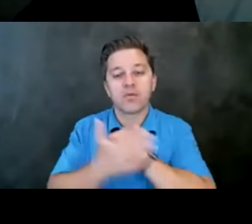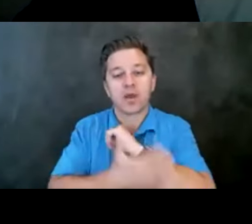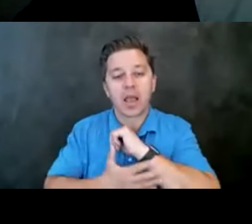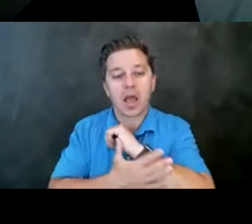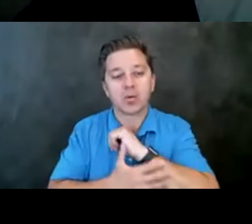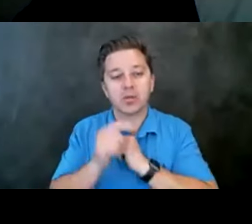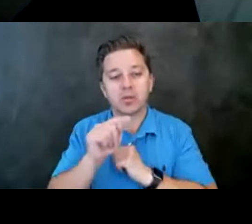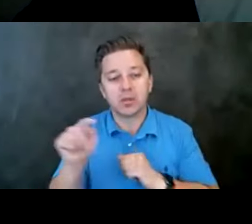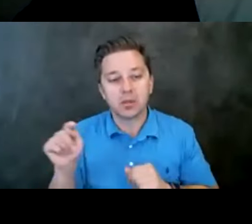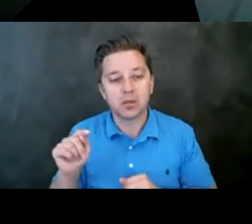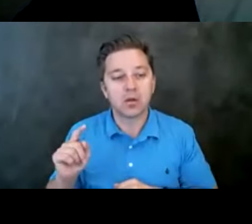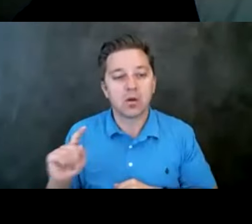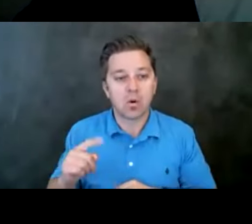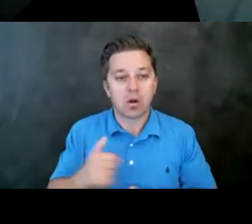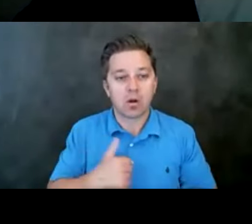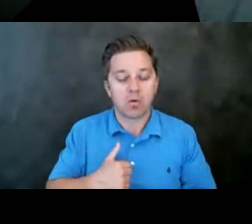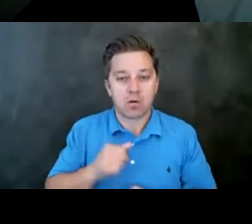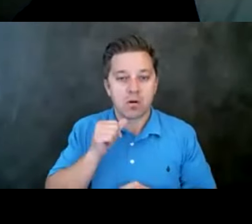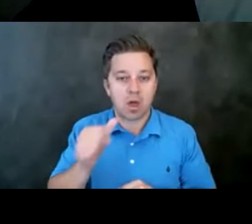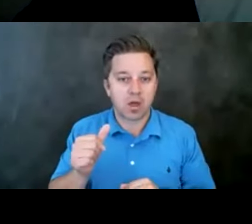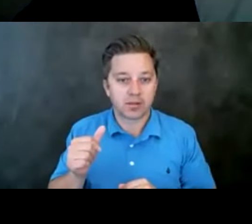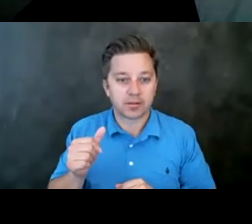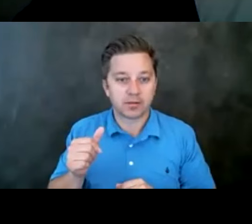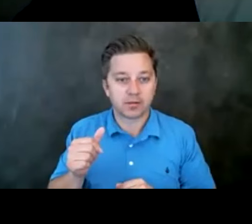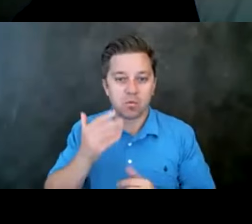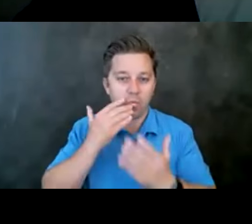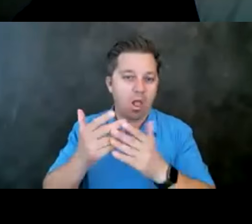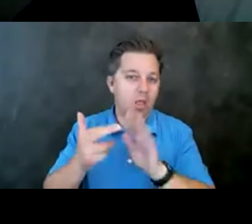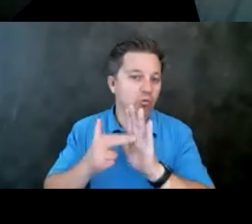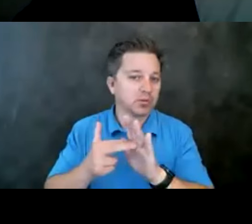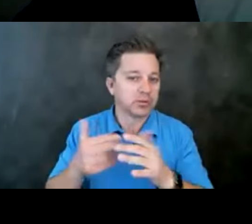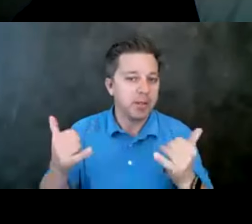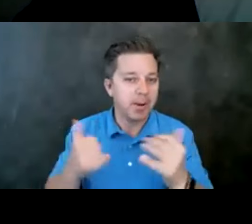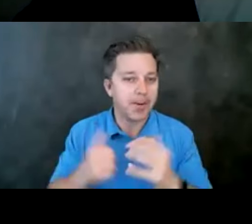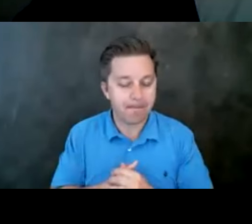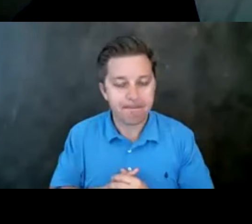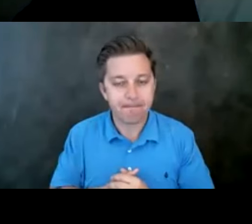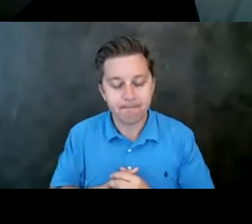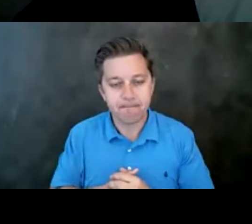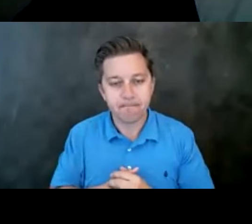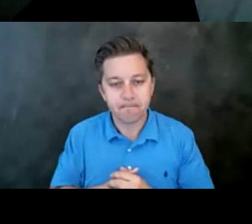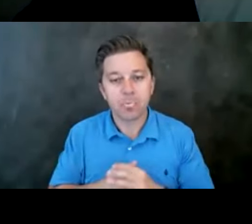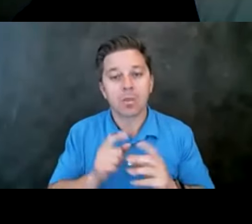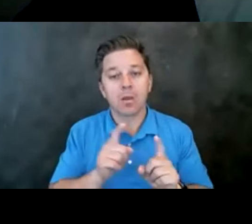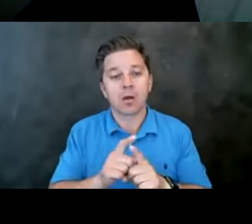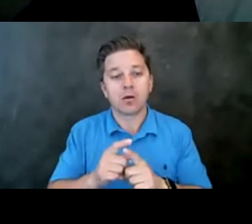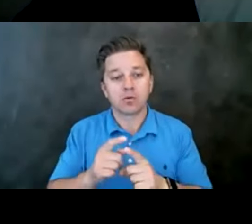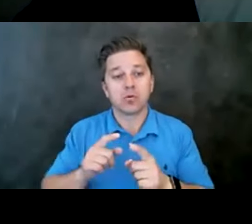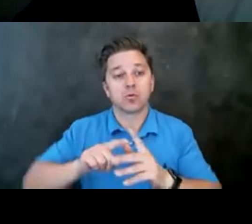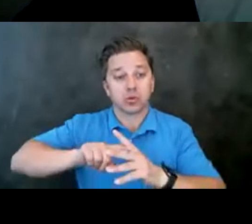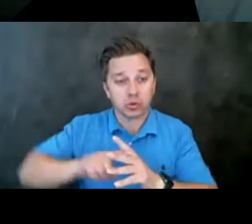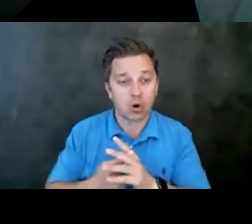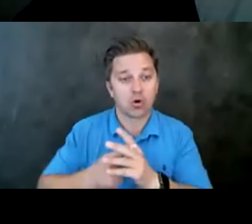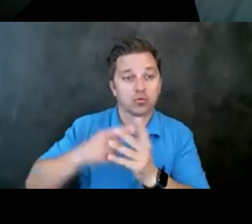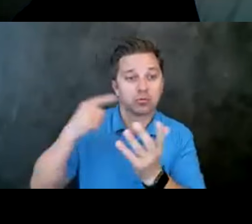we're, we're not as well, um, represented. Um, we also have began to discuss, uh,